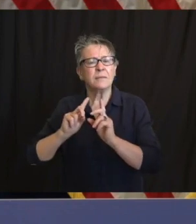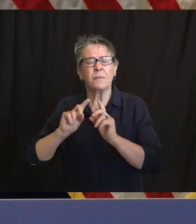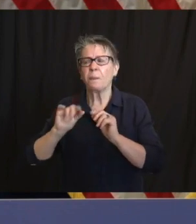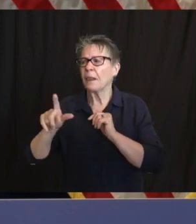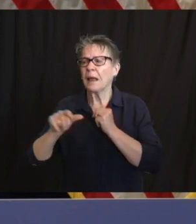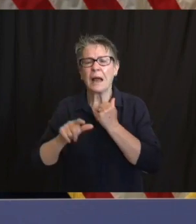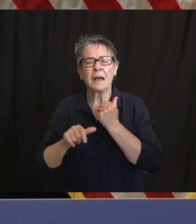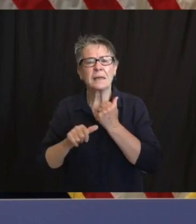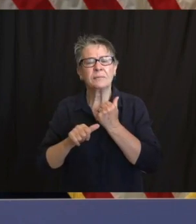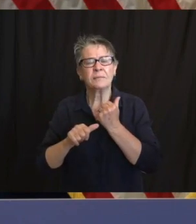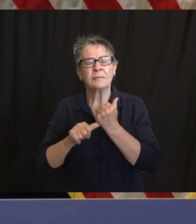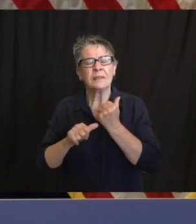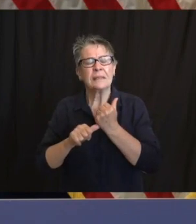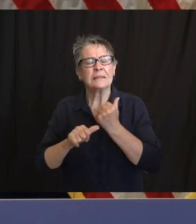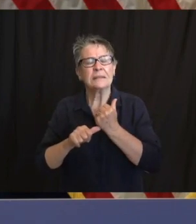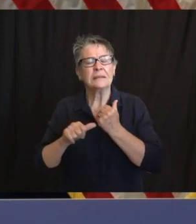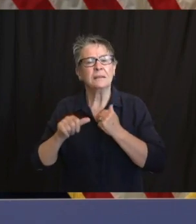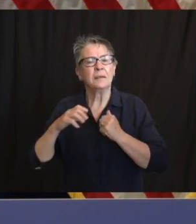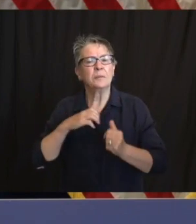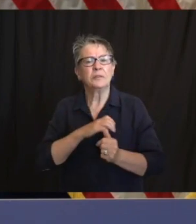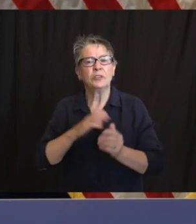state workers holding outside employment?